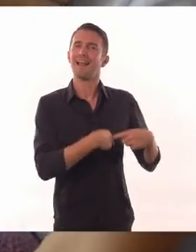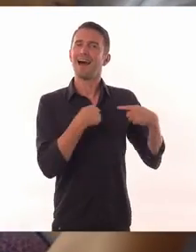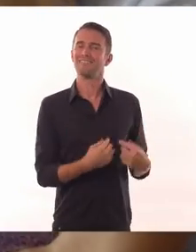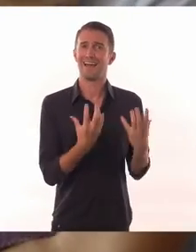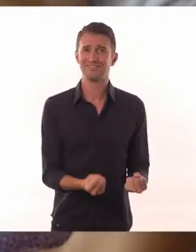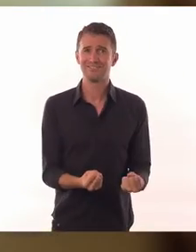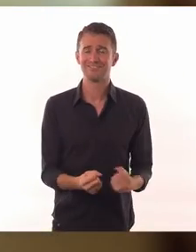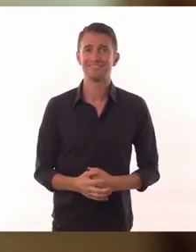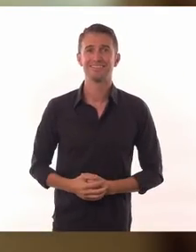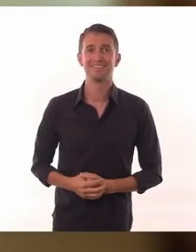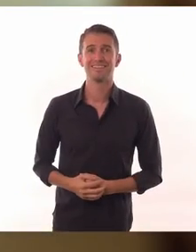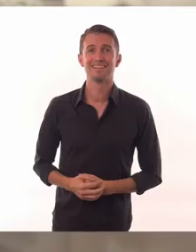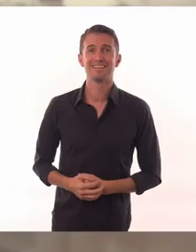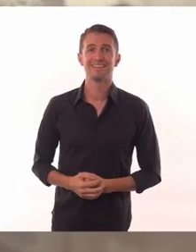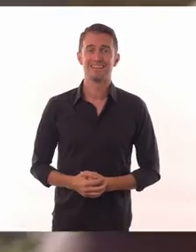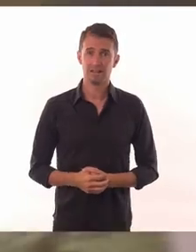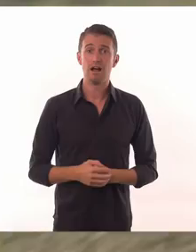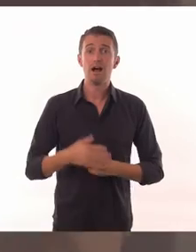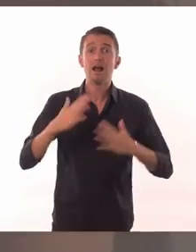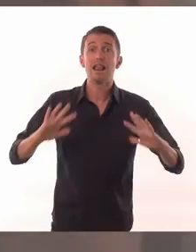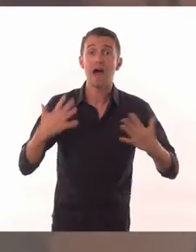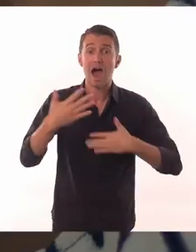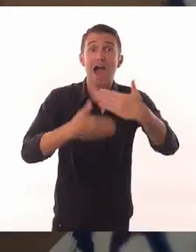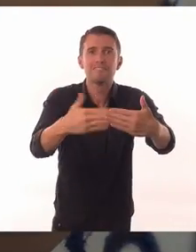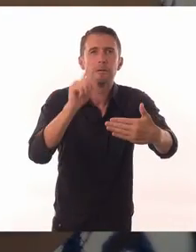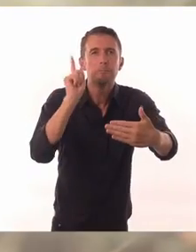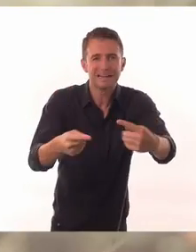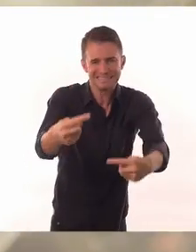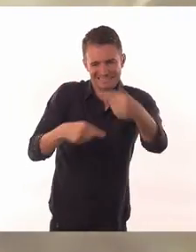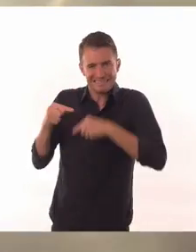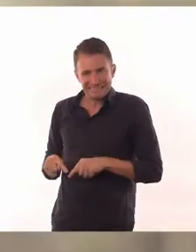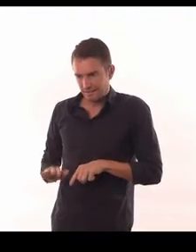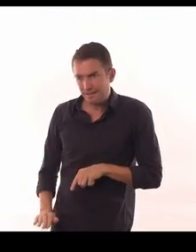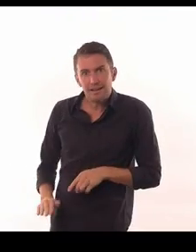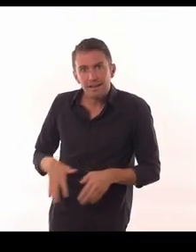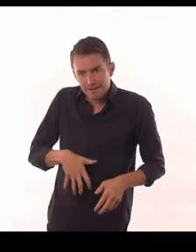When you pay attention to the beginning of a story, you can change the whole story.